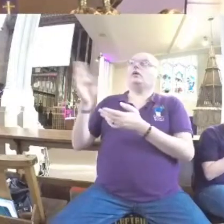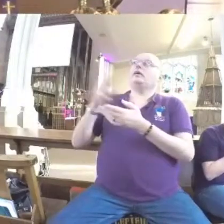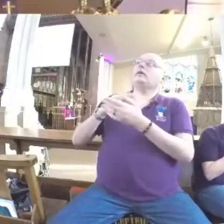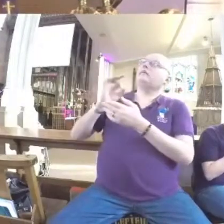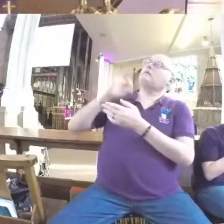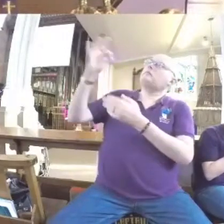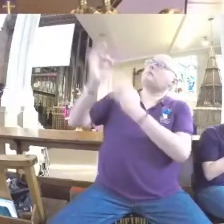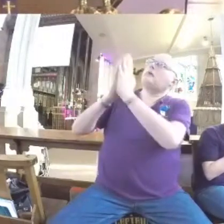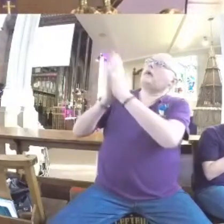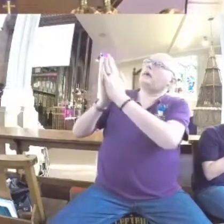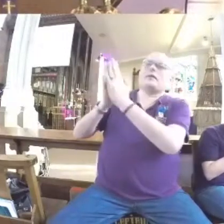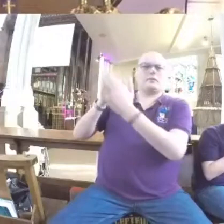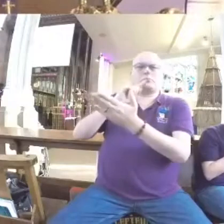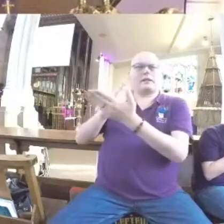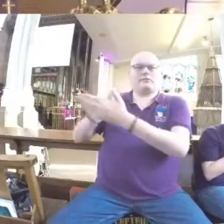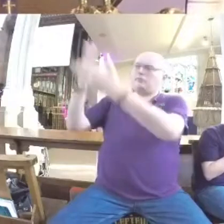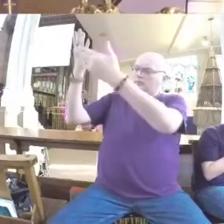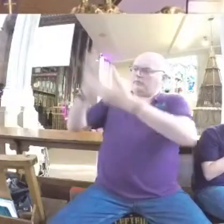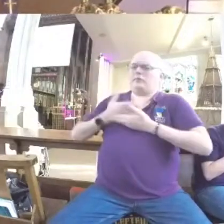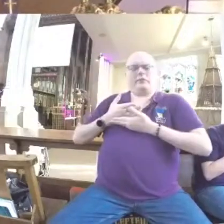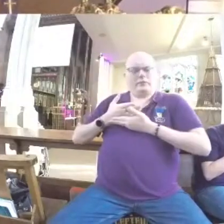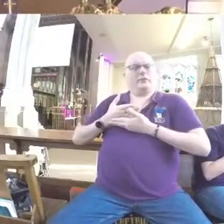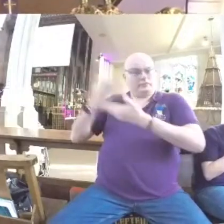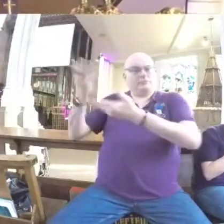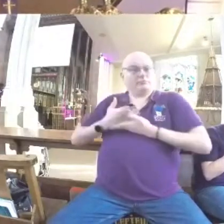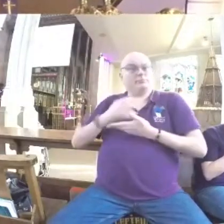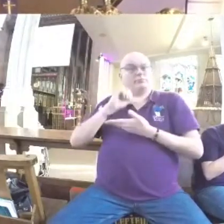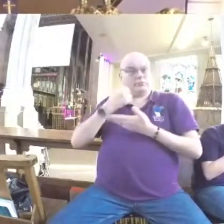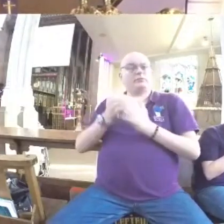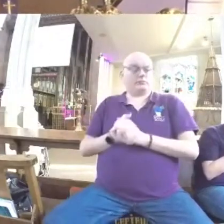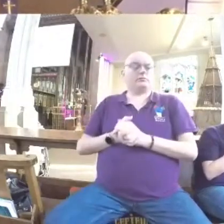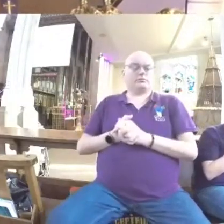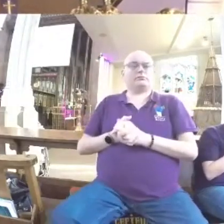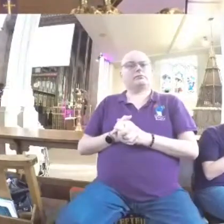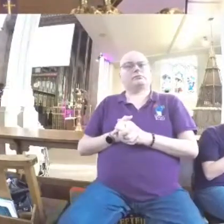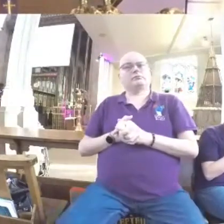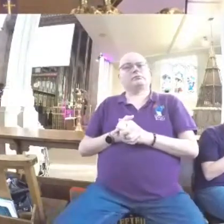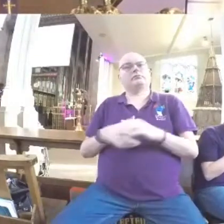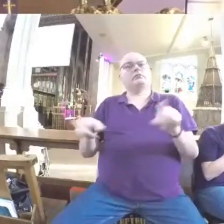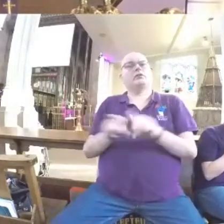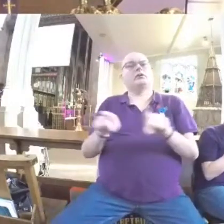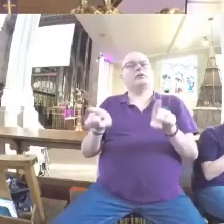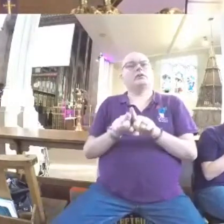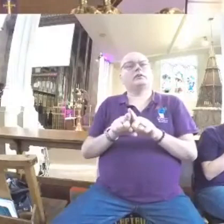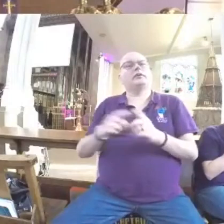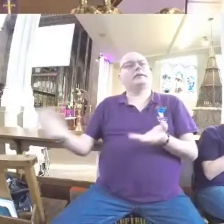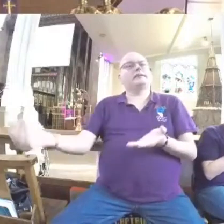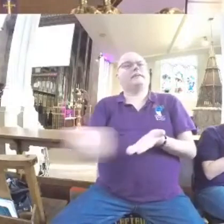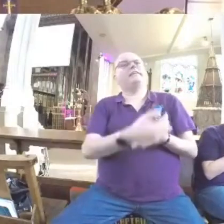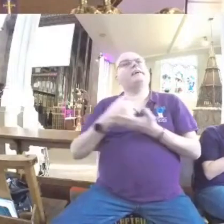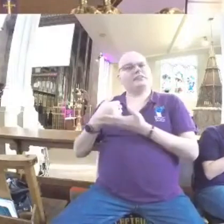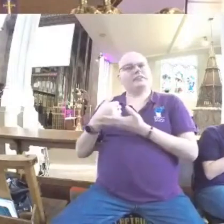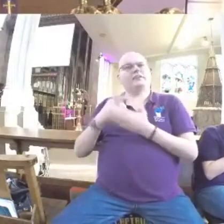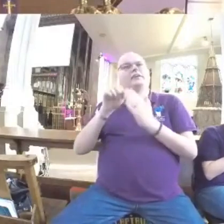prayer, believe that you have received it, and it will be yours. And of course, there are promises about salvation.